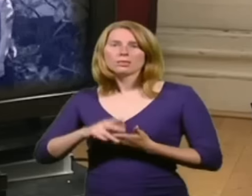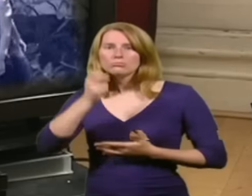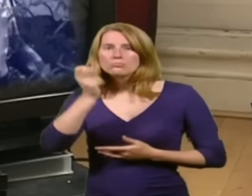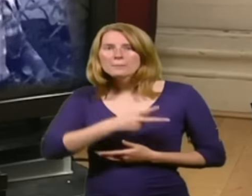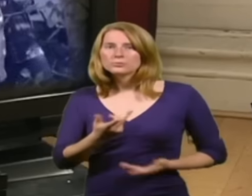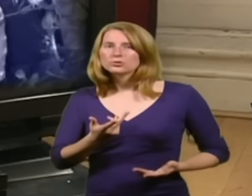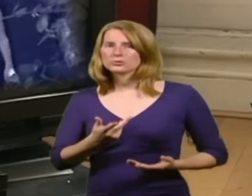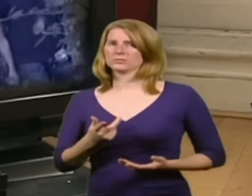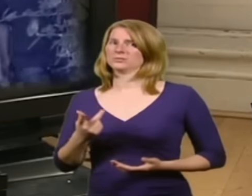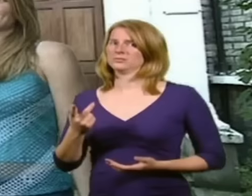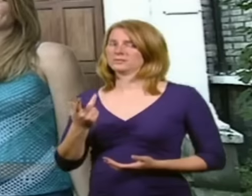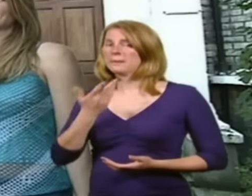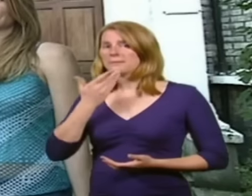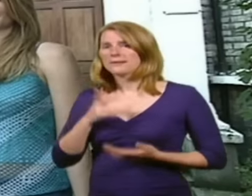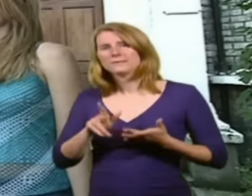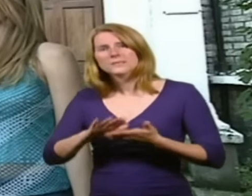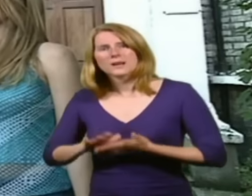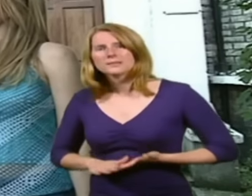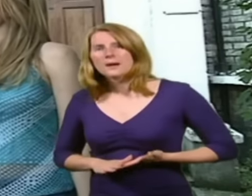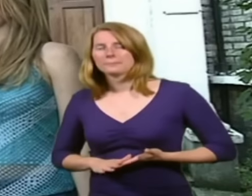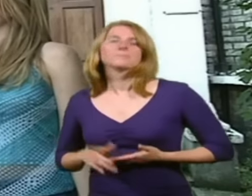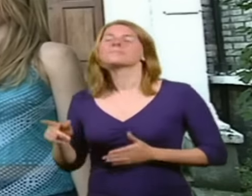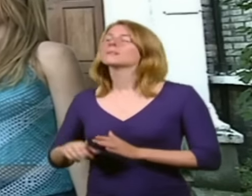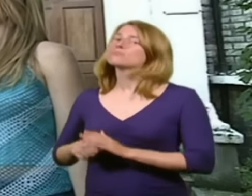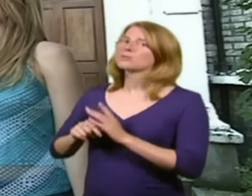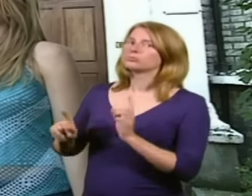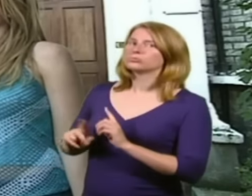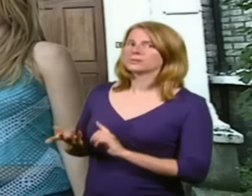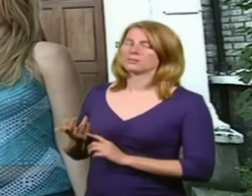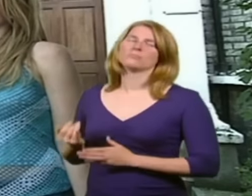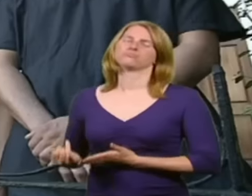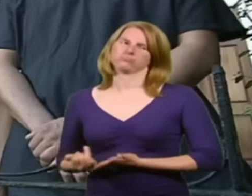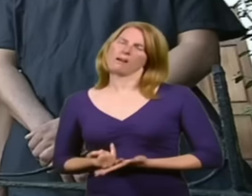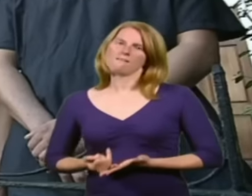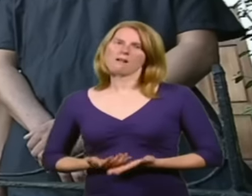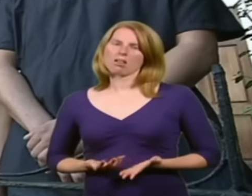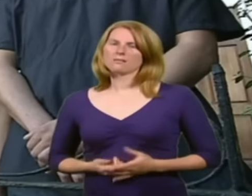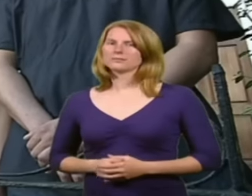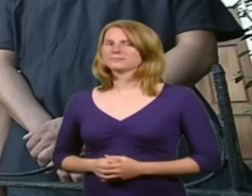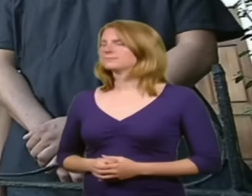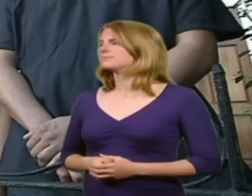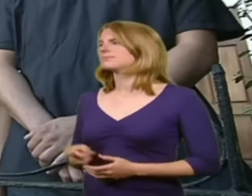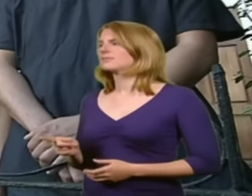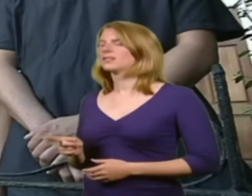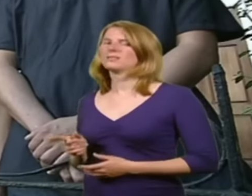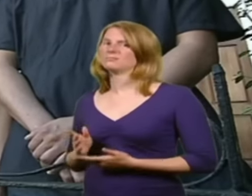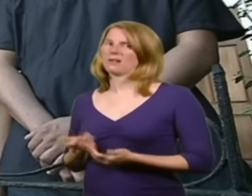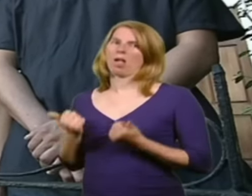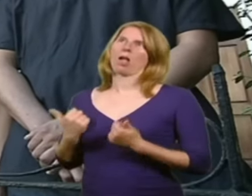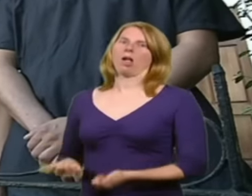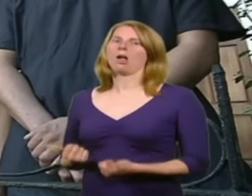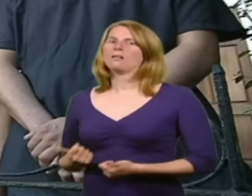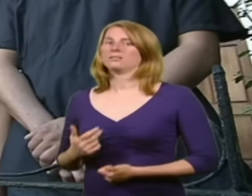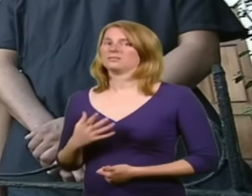up. Come on, shall we go? Yeah. Impressions of the house. Dreadful, really. She's too run down and we're not prepared to